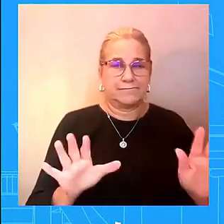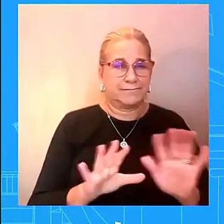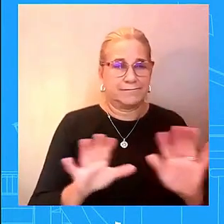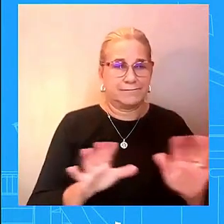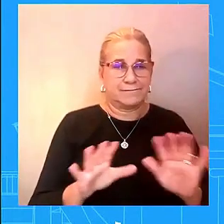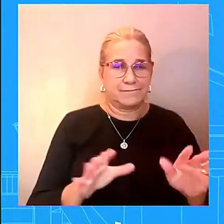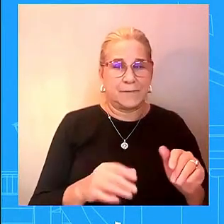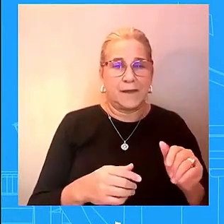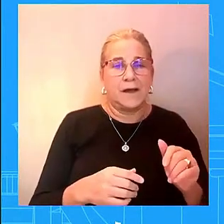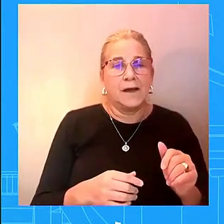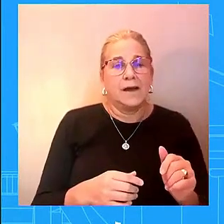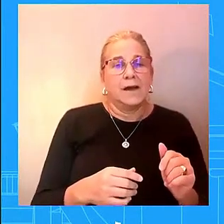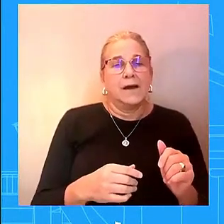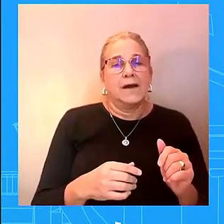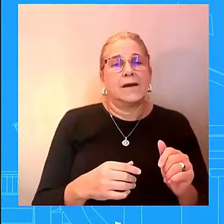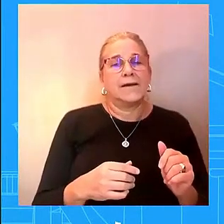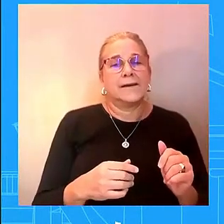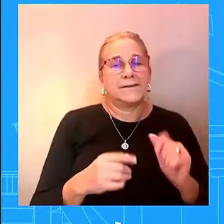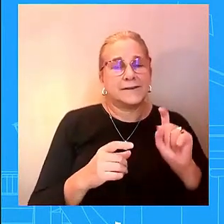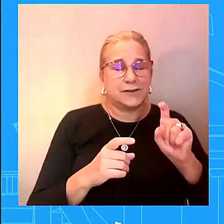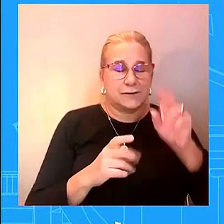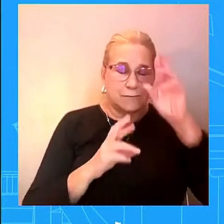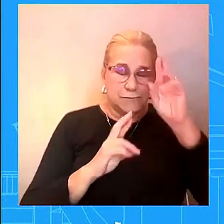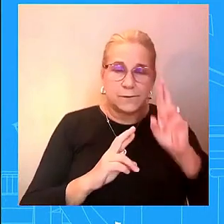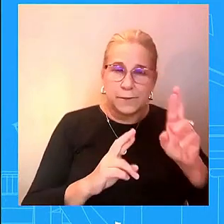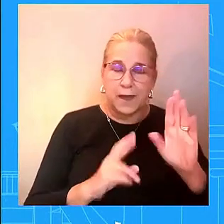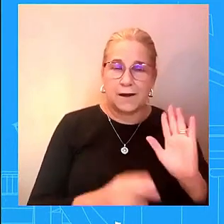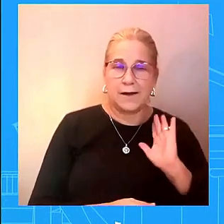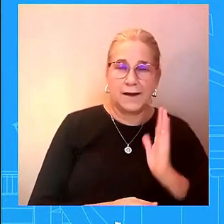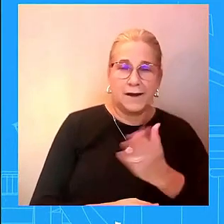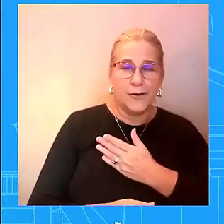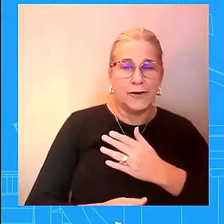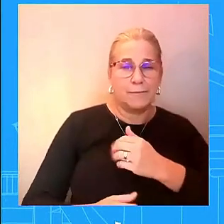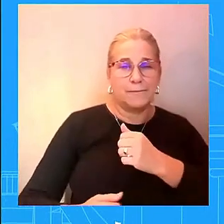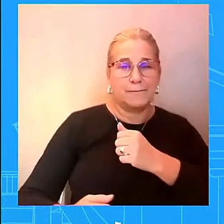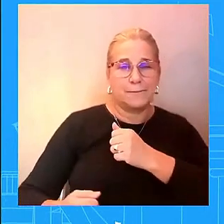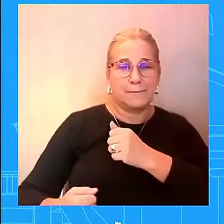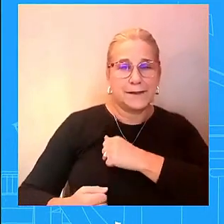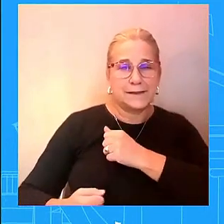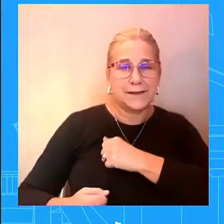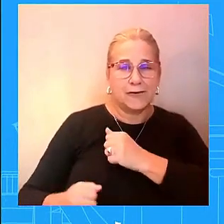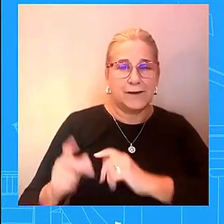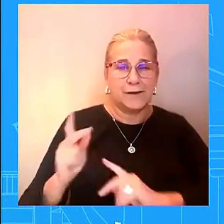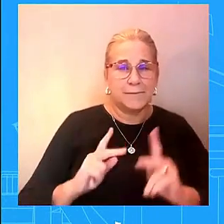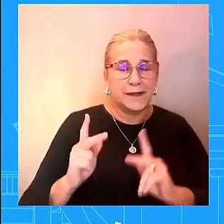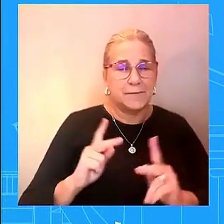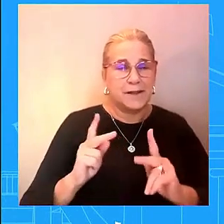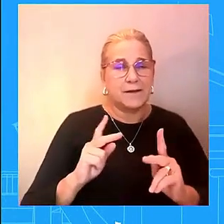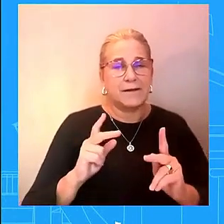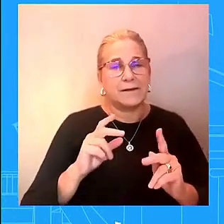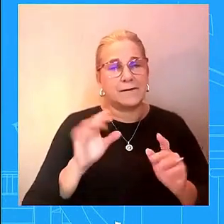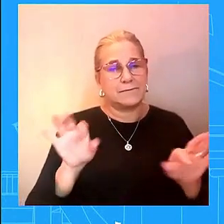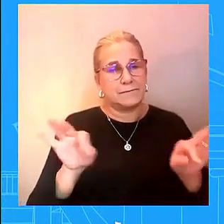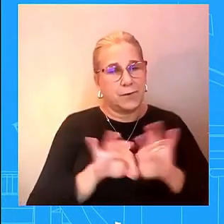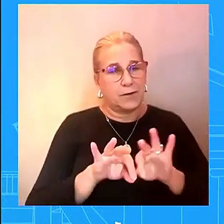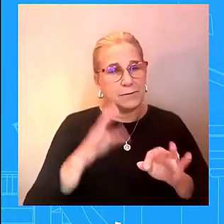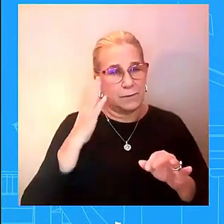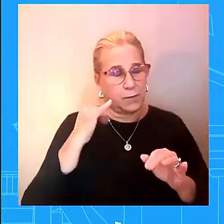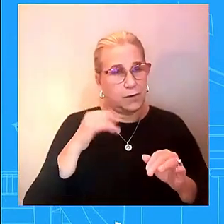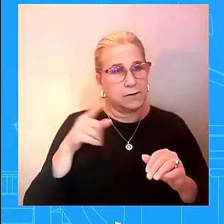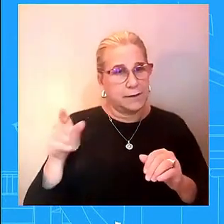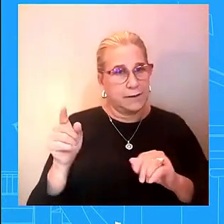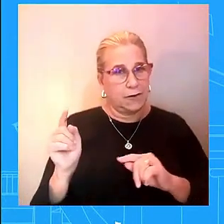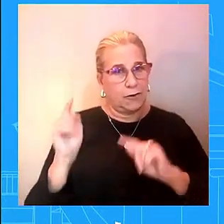put their lives on the line for us and we should respect them and it's incredibly disrespectful to them as well